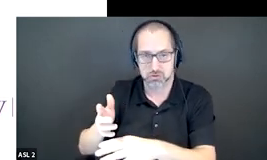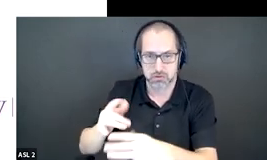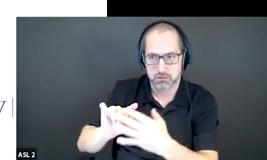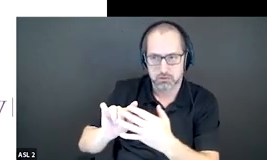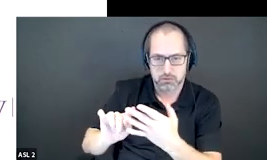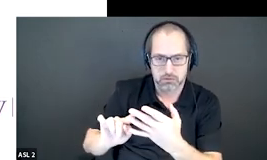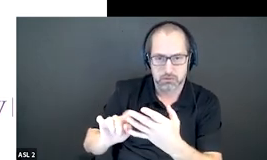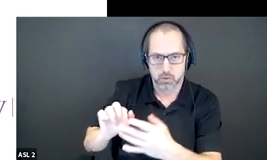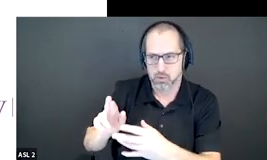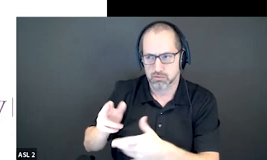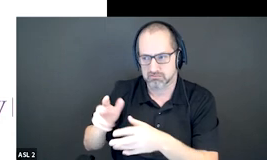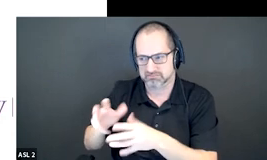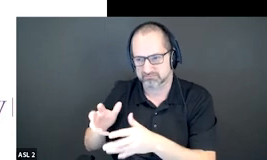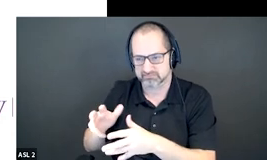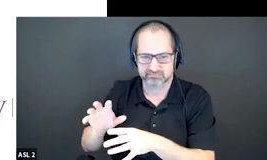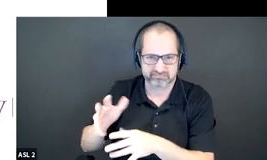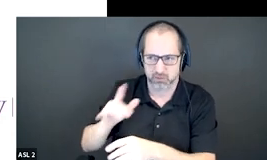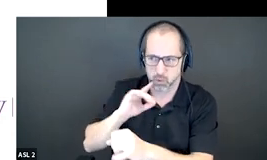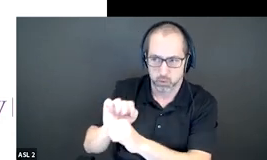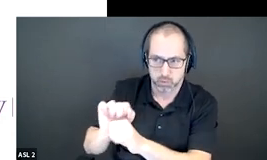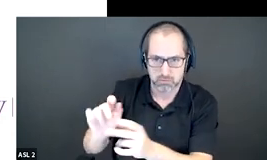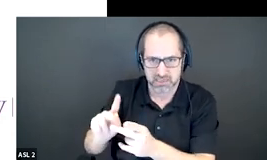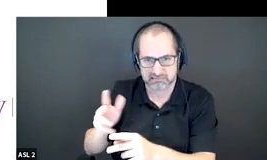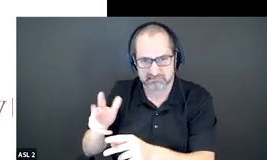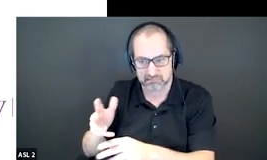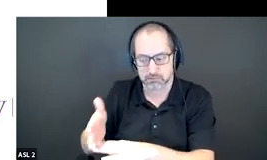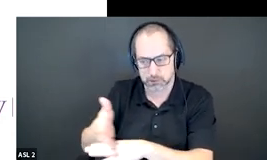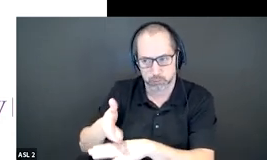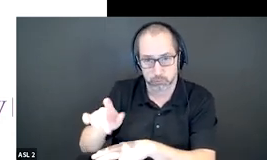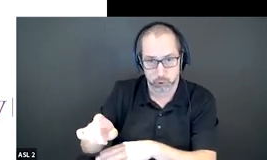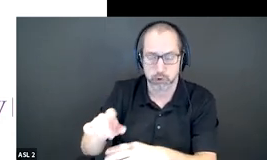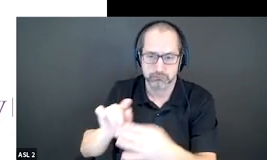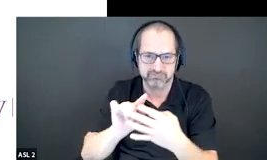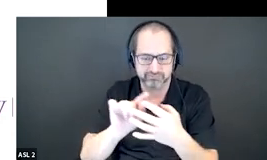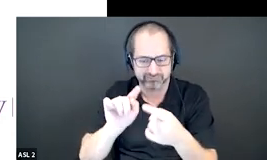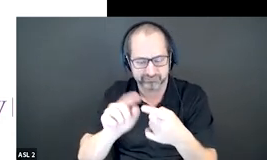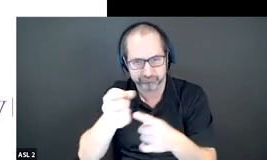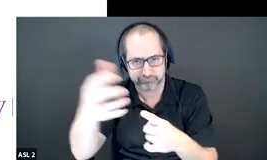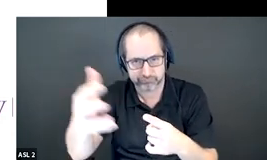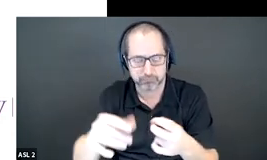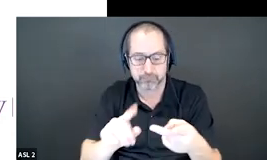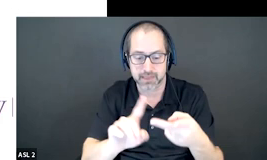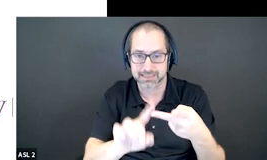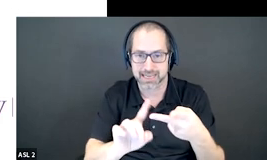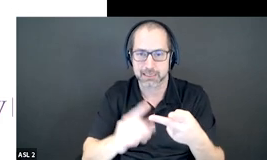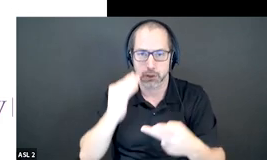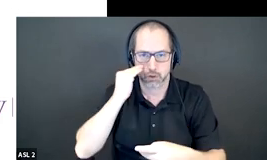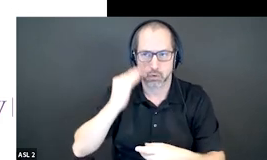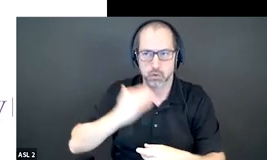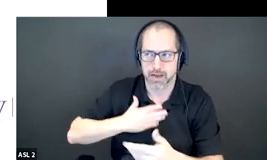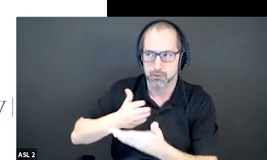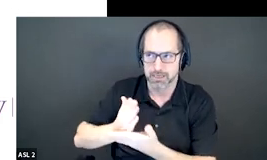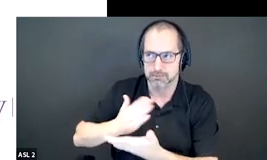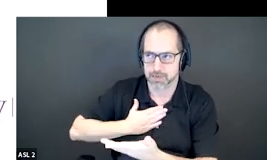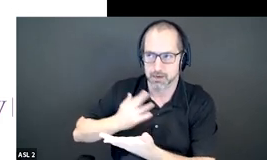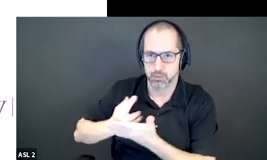so great for you in the workplace etc second one is knowing your rights and resources so the